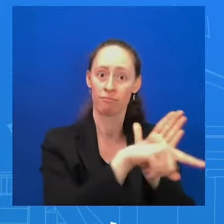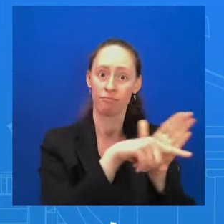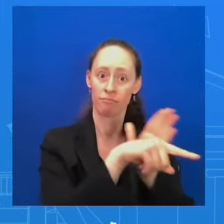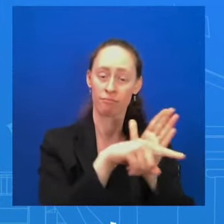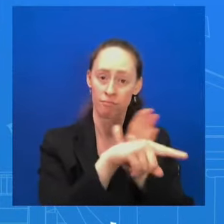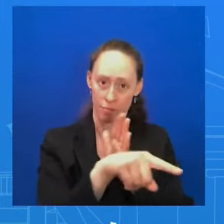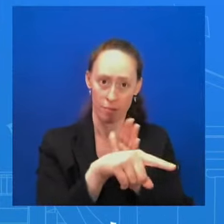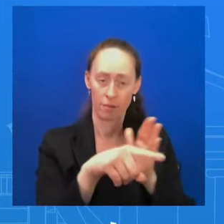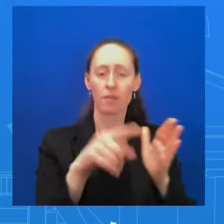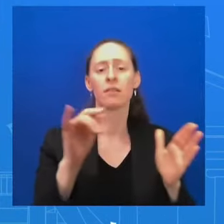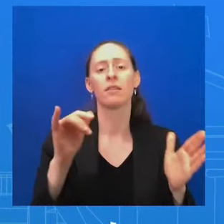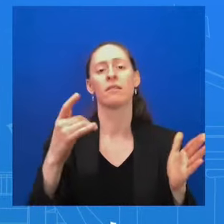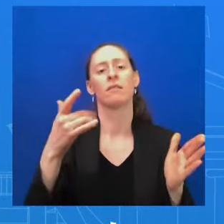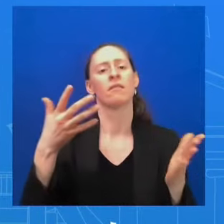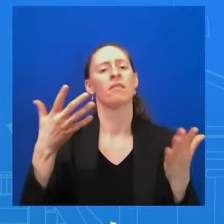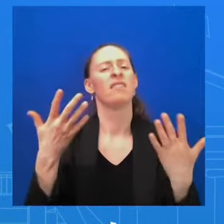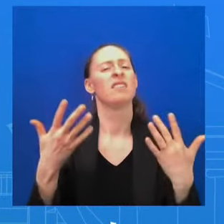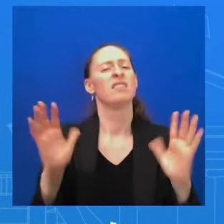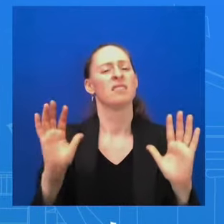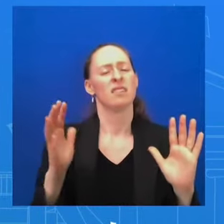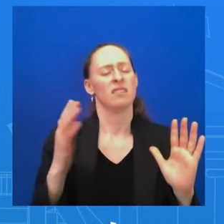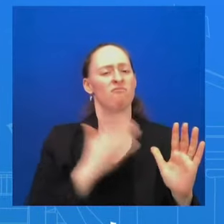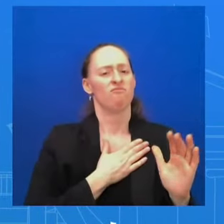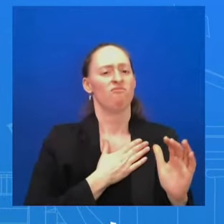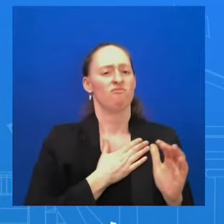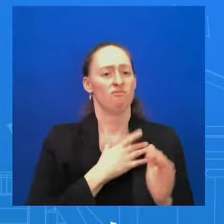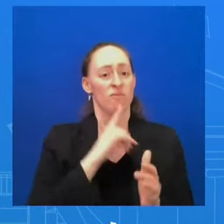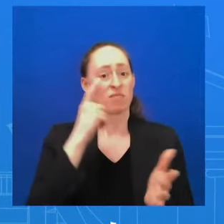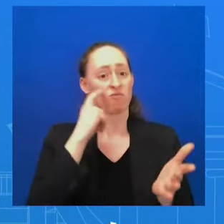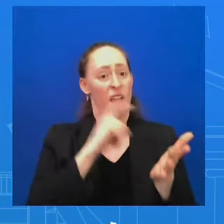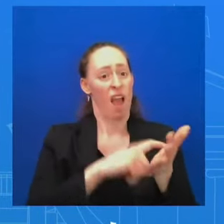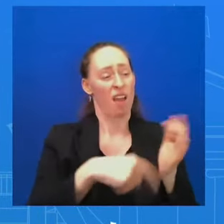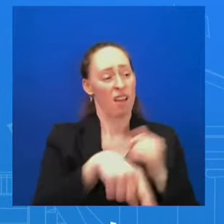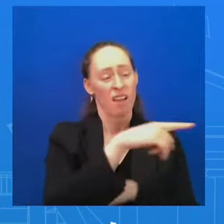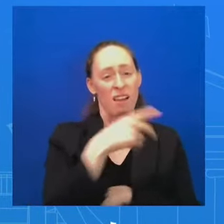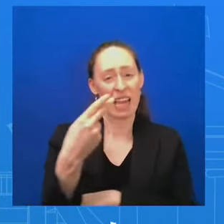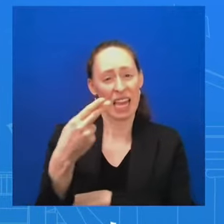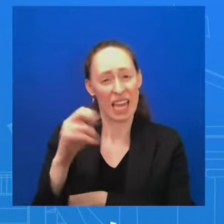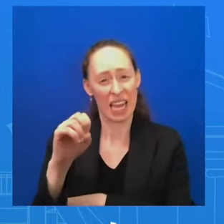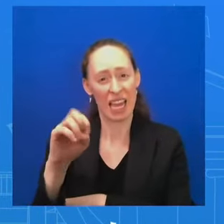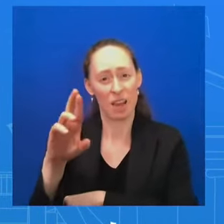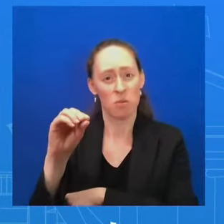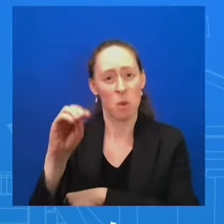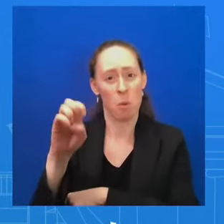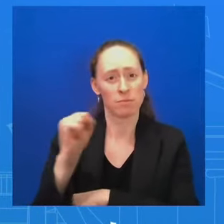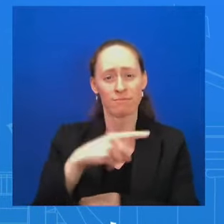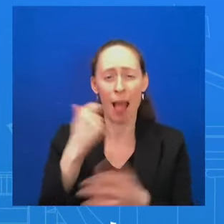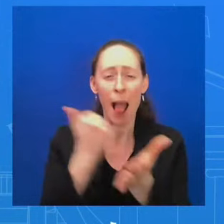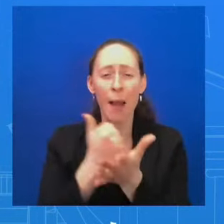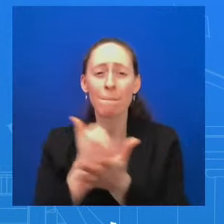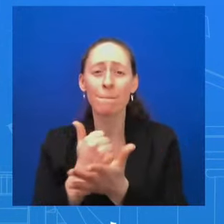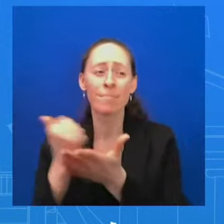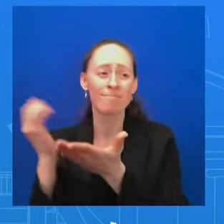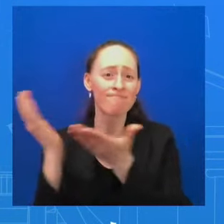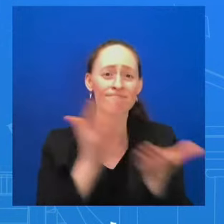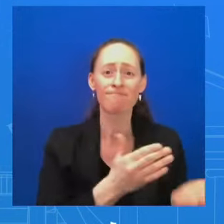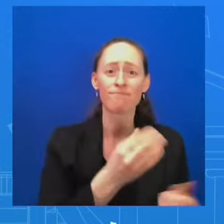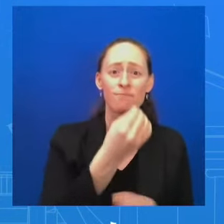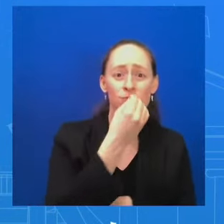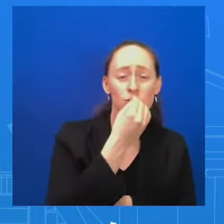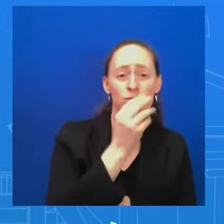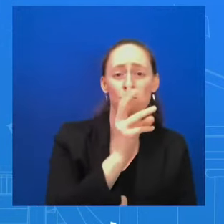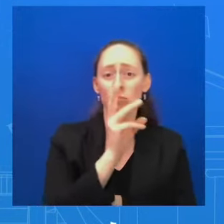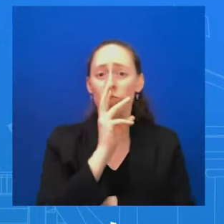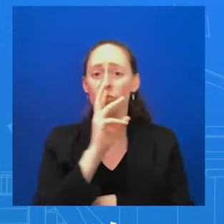providing humanitarian aid, you know, after what we saw, and you heard from the president, he was outraged. He was